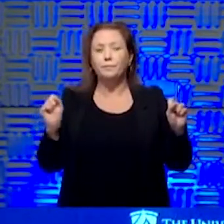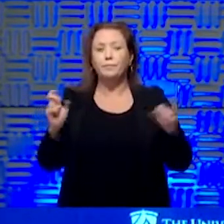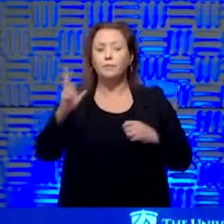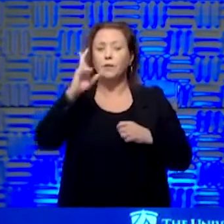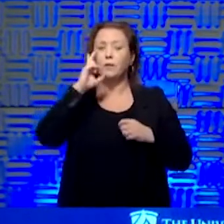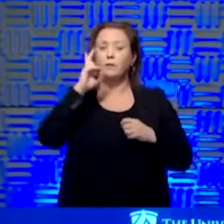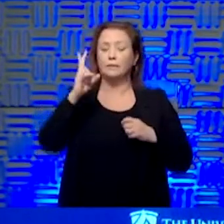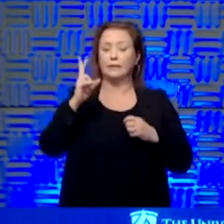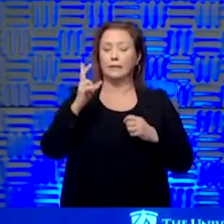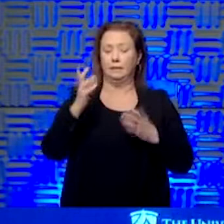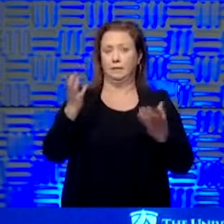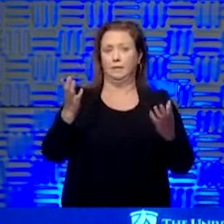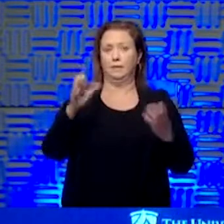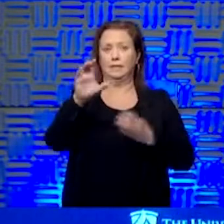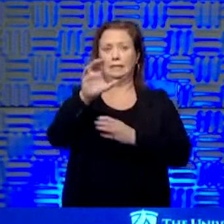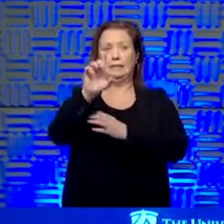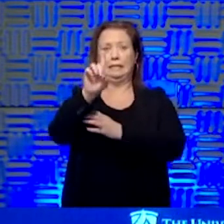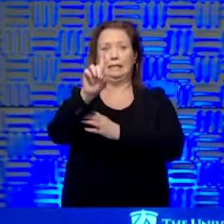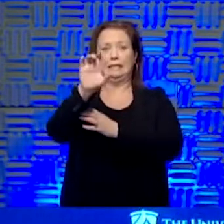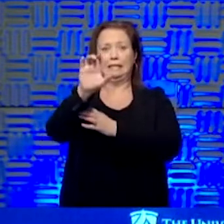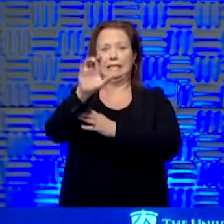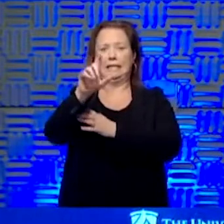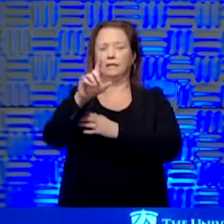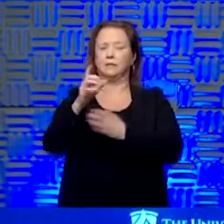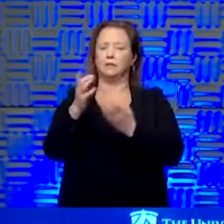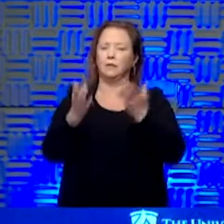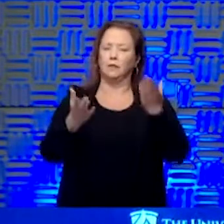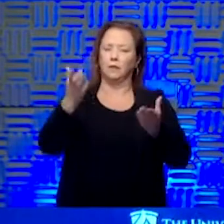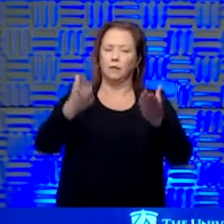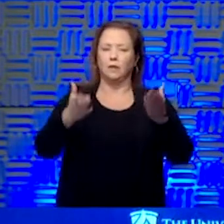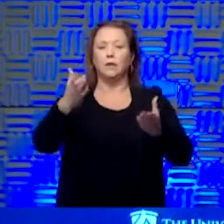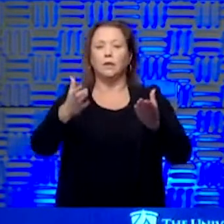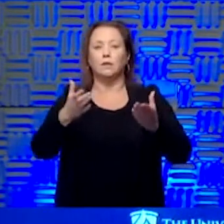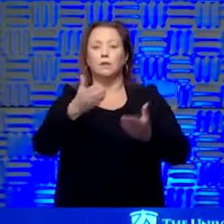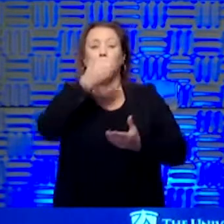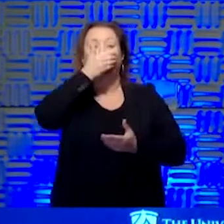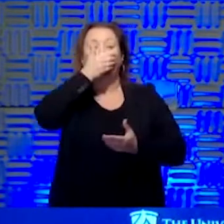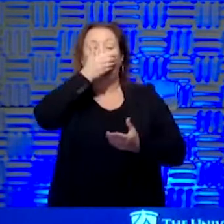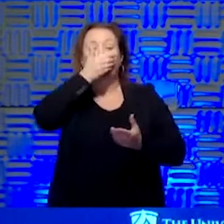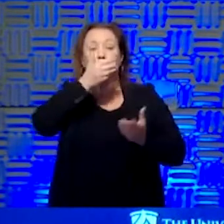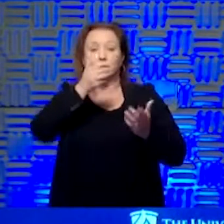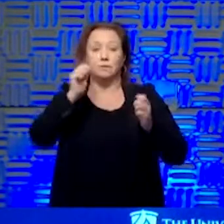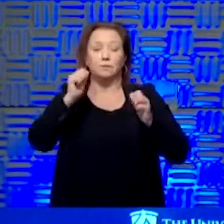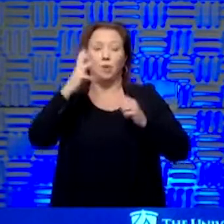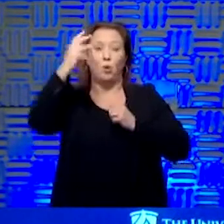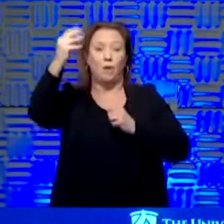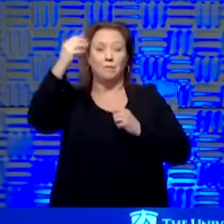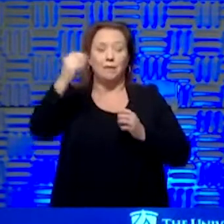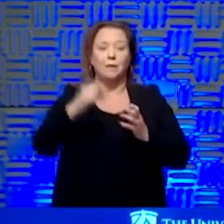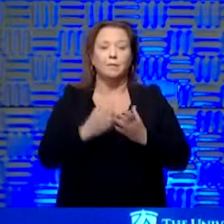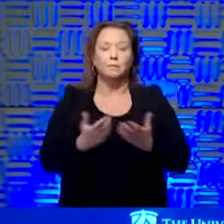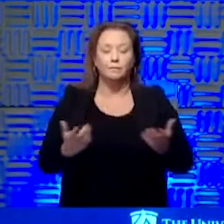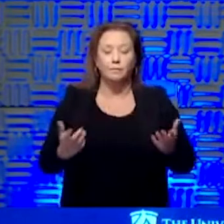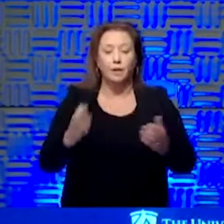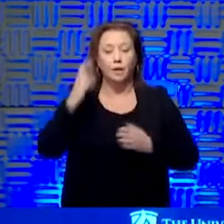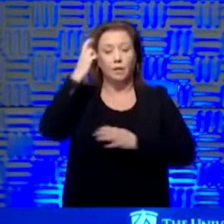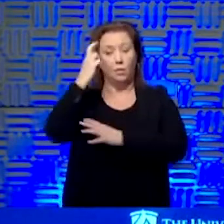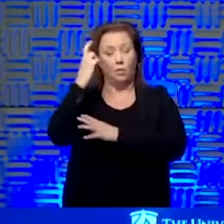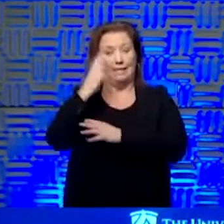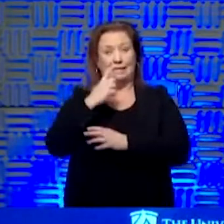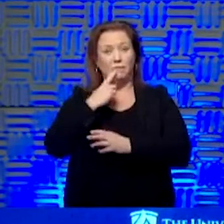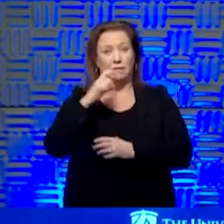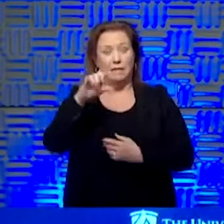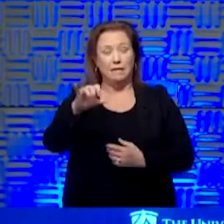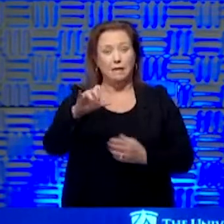stuff out there that the CDC is contemplating suggesting that people wear masks when they go out in the public. And the reason is